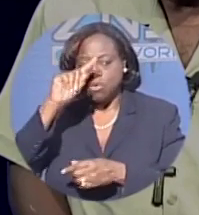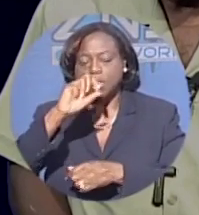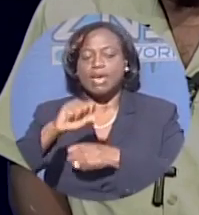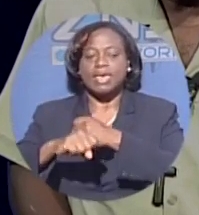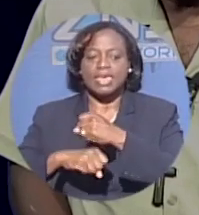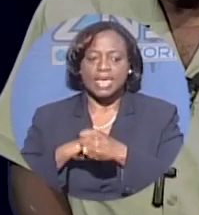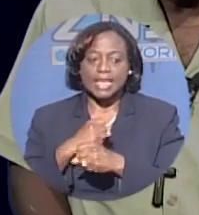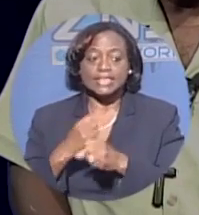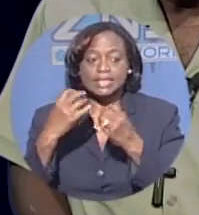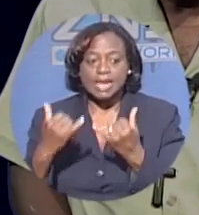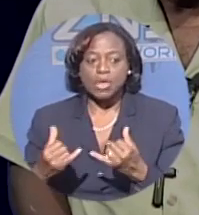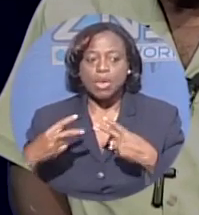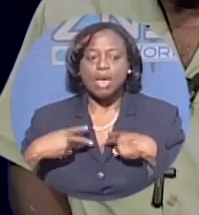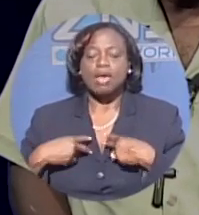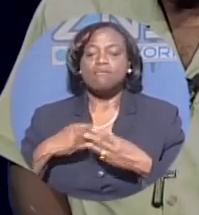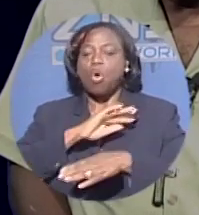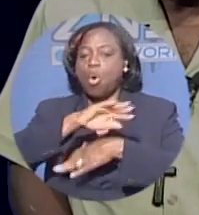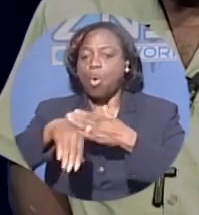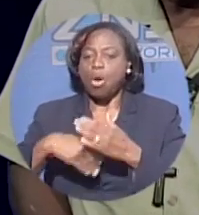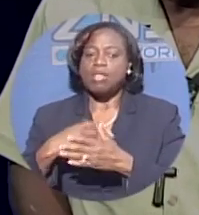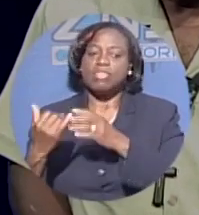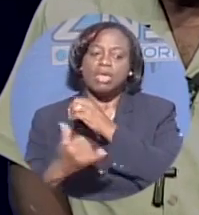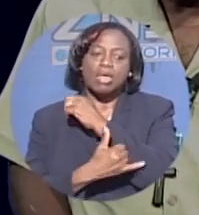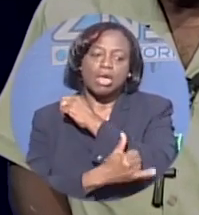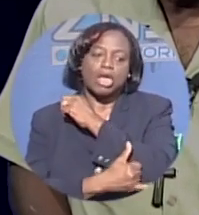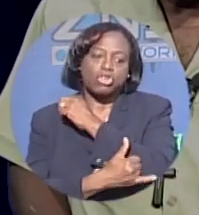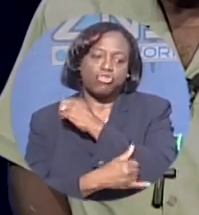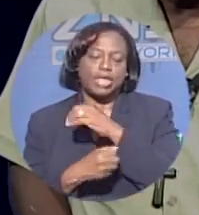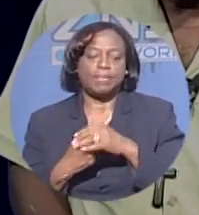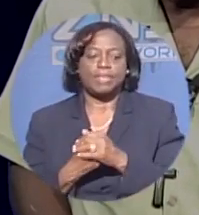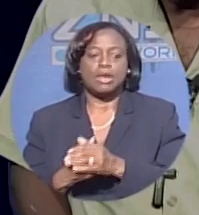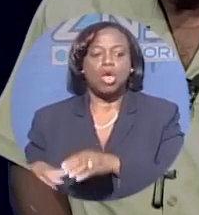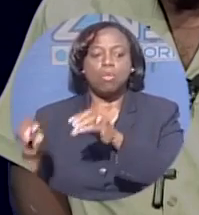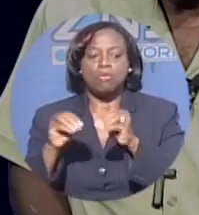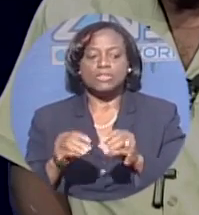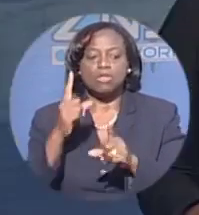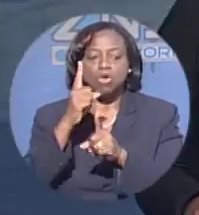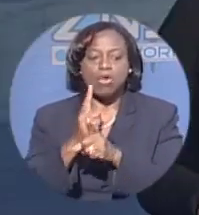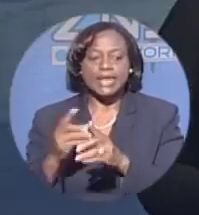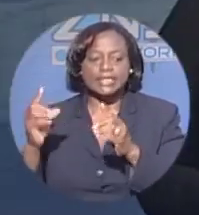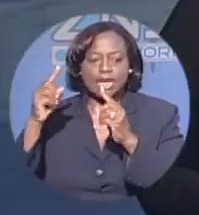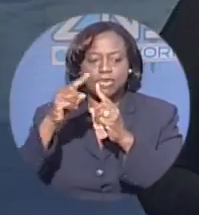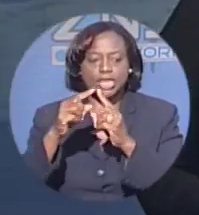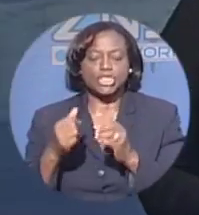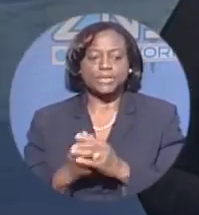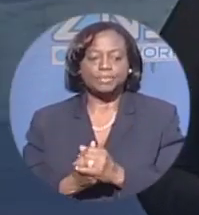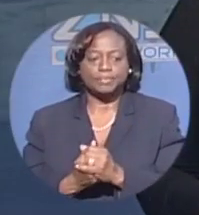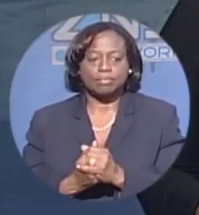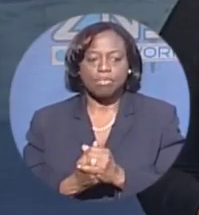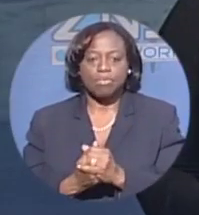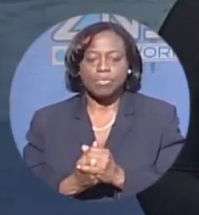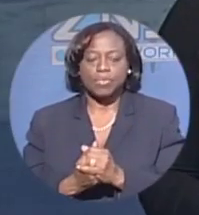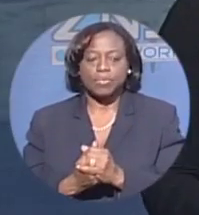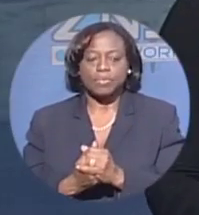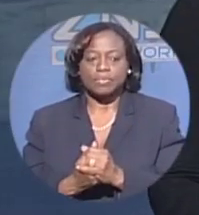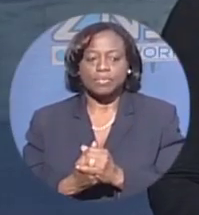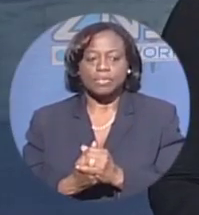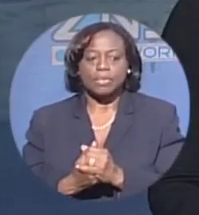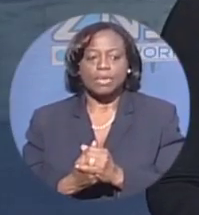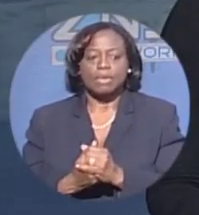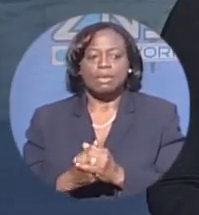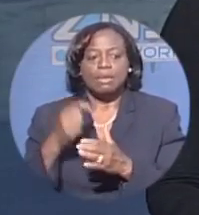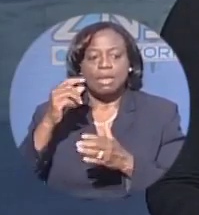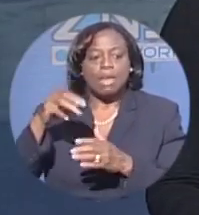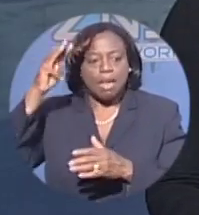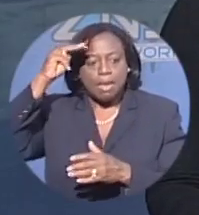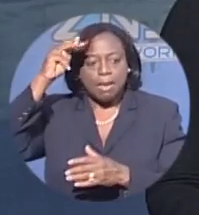now to have this institutionalized certainly moves us in the right direction. Now, since the unfortunate Marco Archer incident,